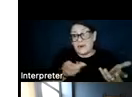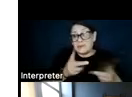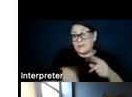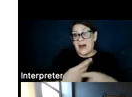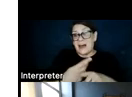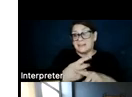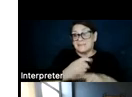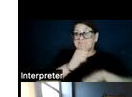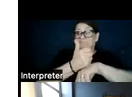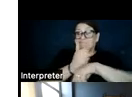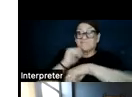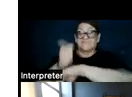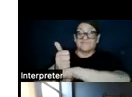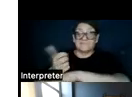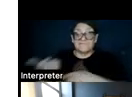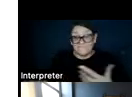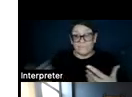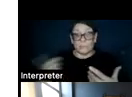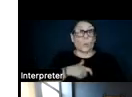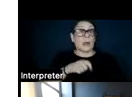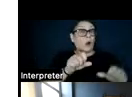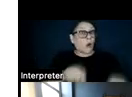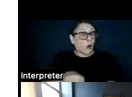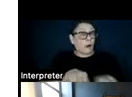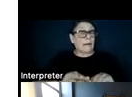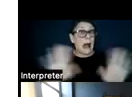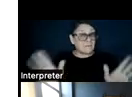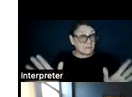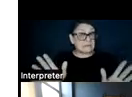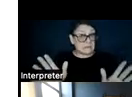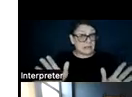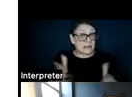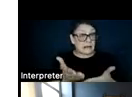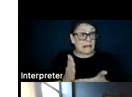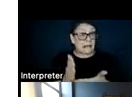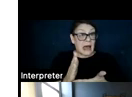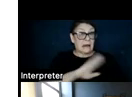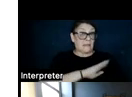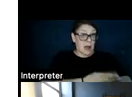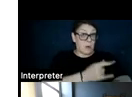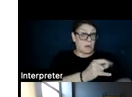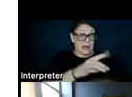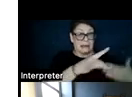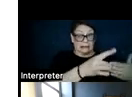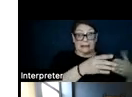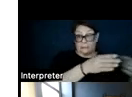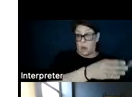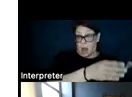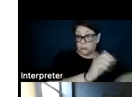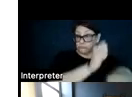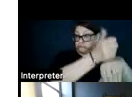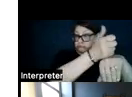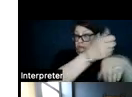infrastructure. We could clearly, of course, let the power plant lead the way and